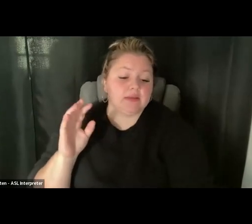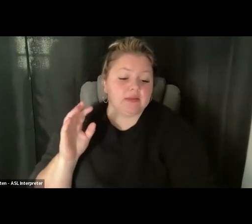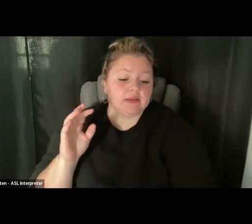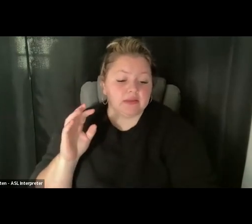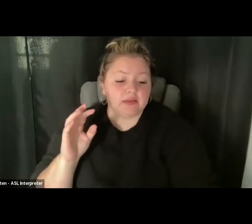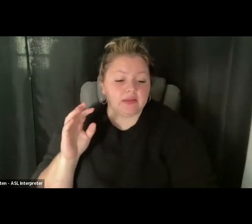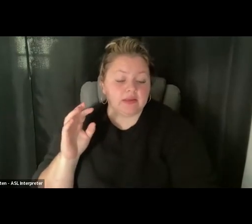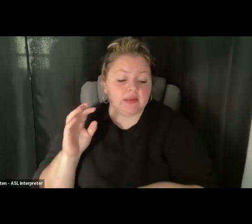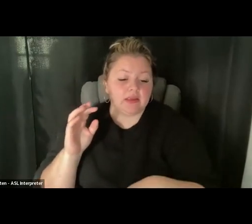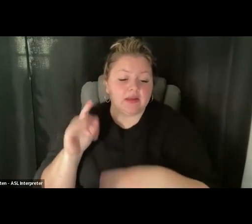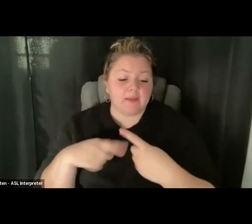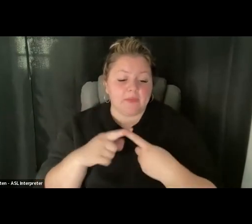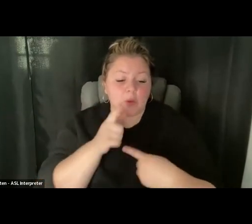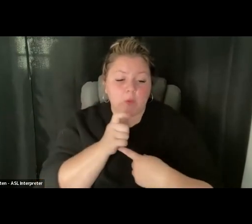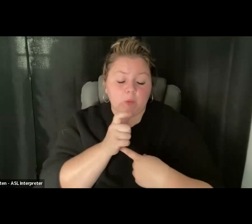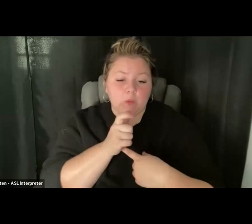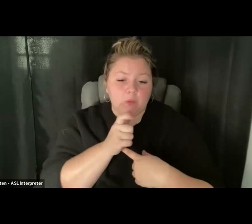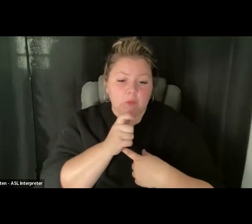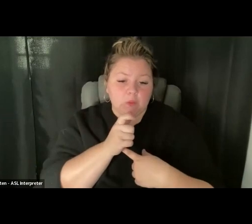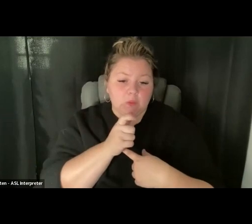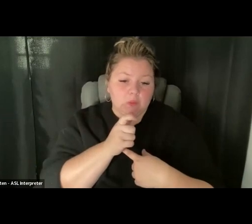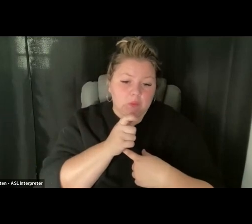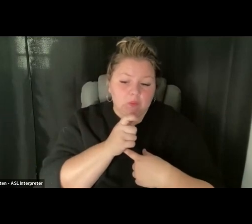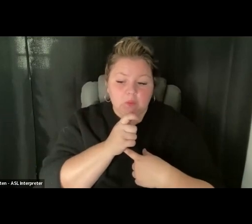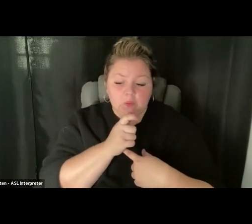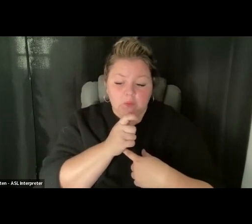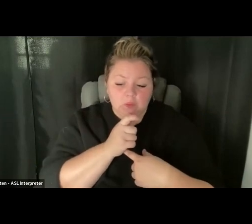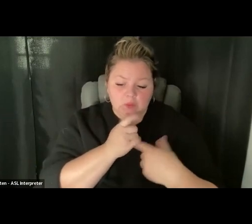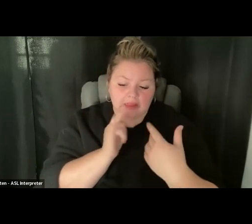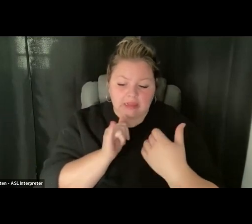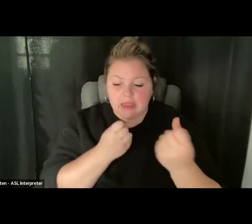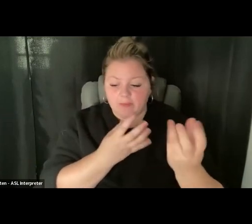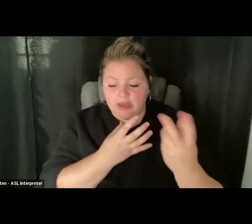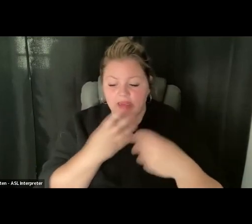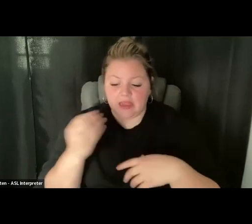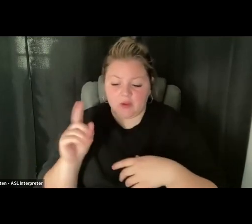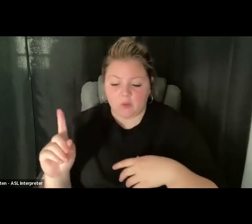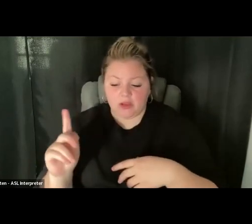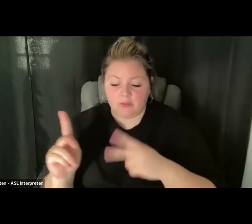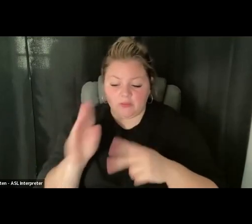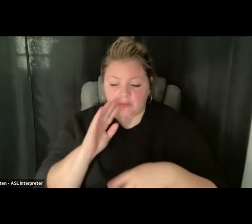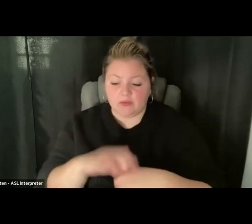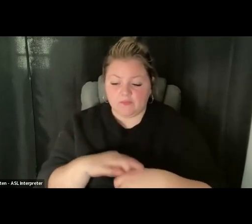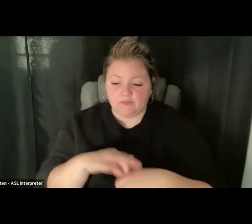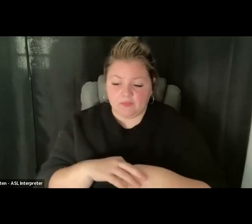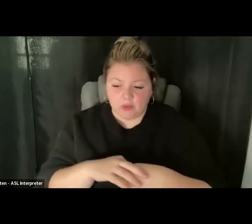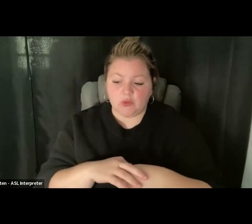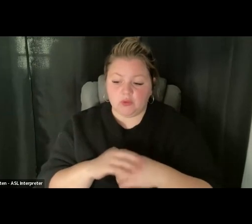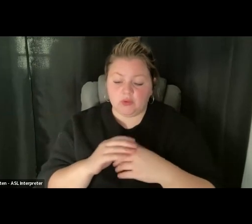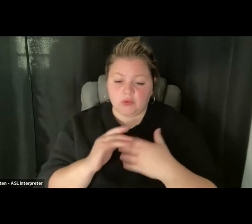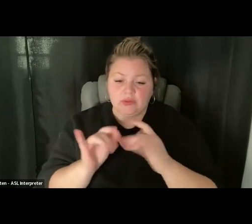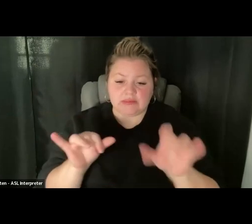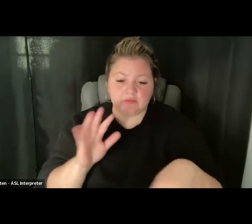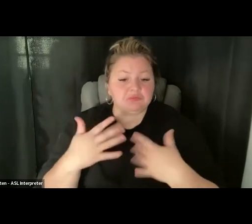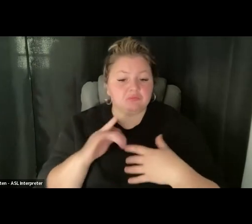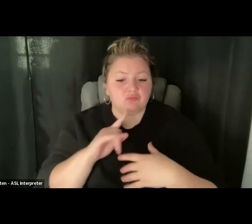who in terms of how many people voted and where. But the system is pretty is pretty stable now and we've